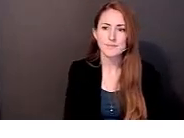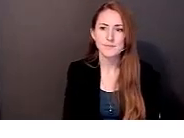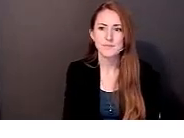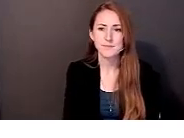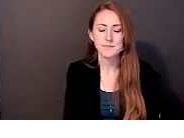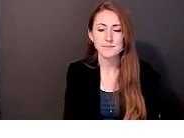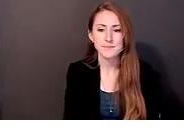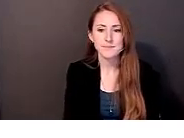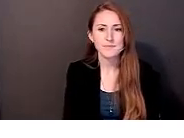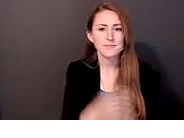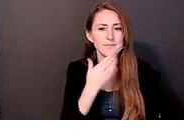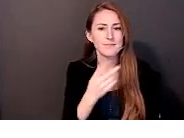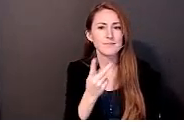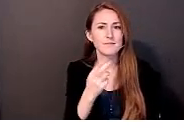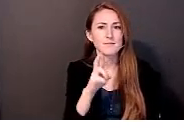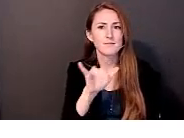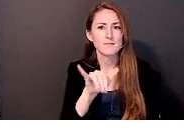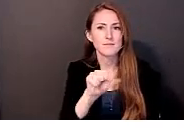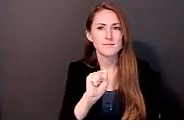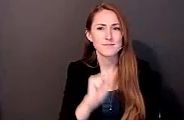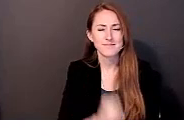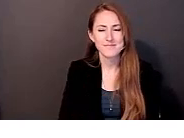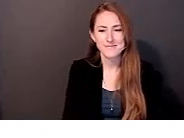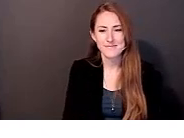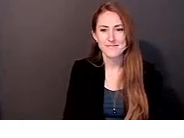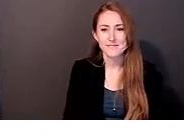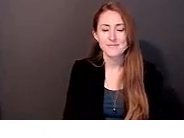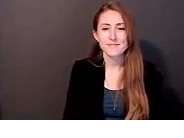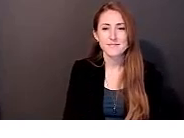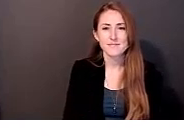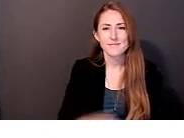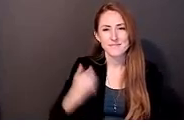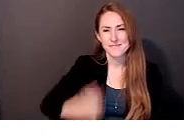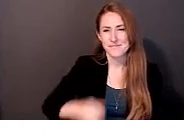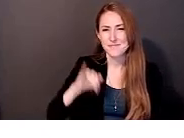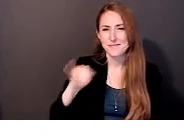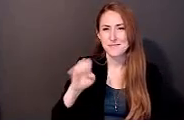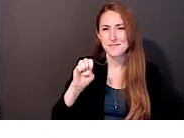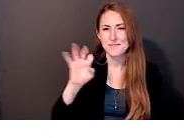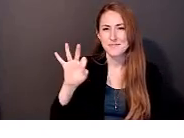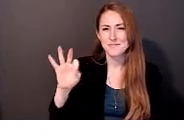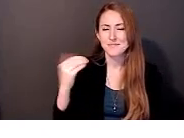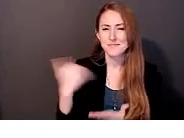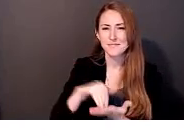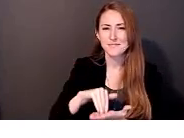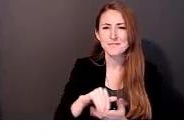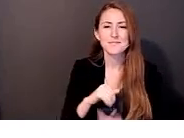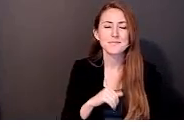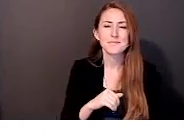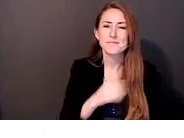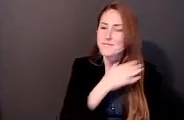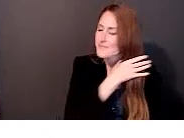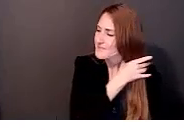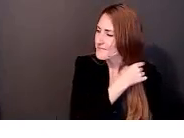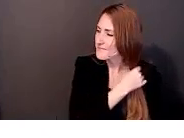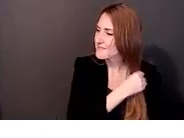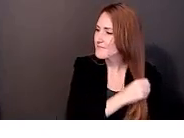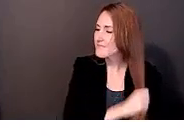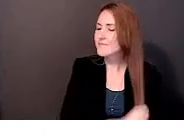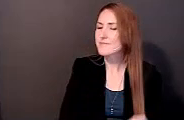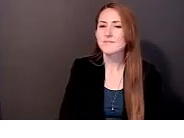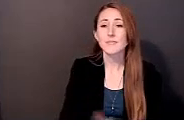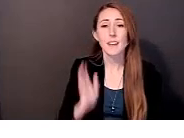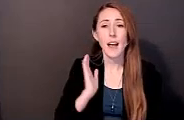Thank you, Chris. Yeah, in terms of our internal, this is Jeff again, in terms of our internal process and product, we're